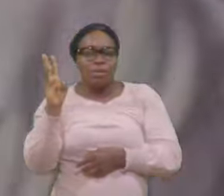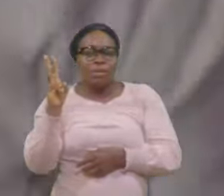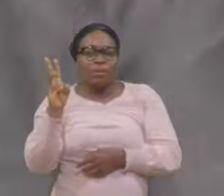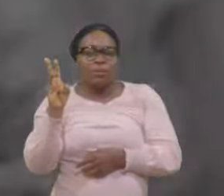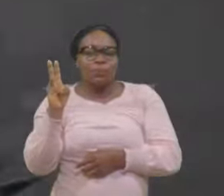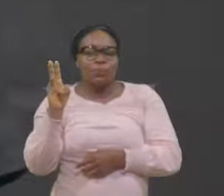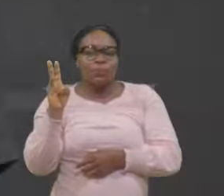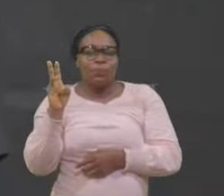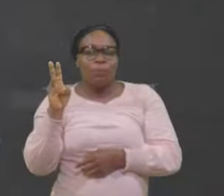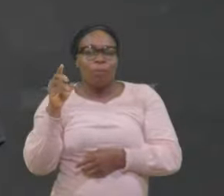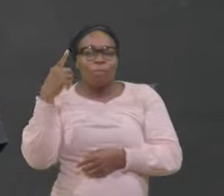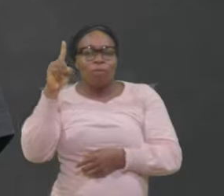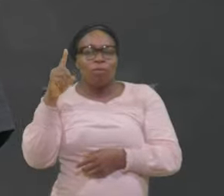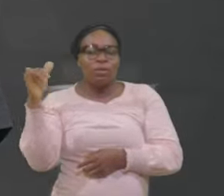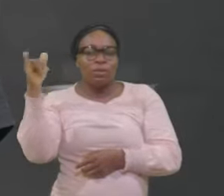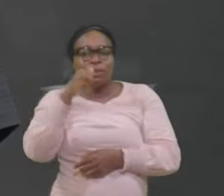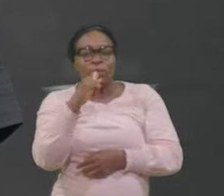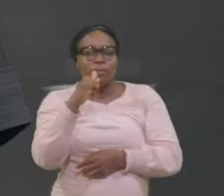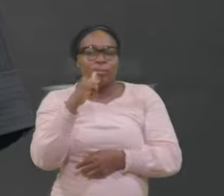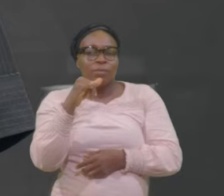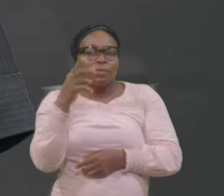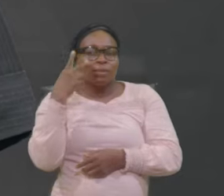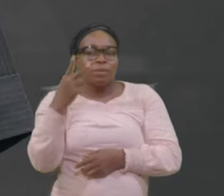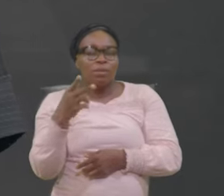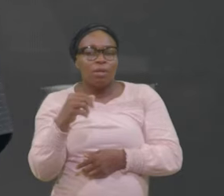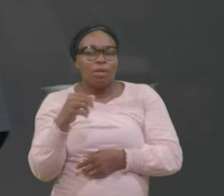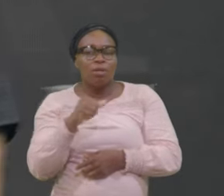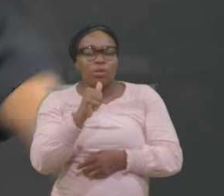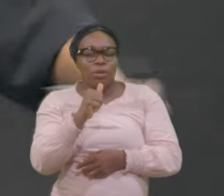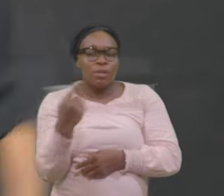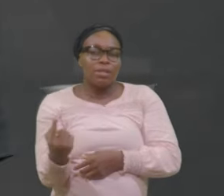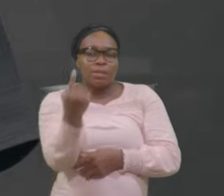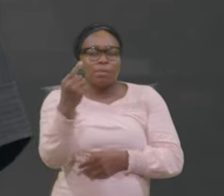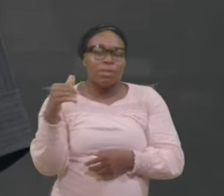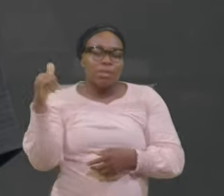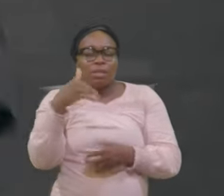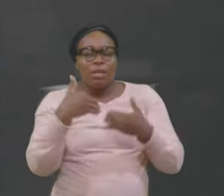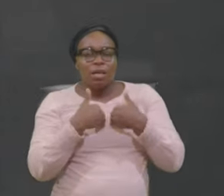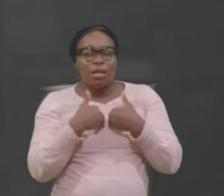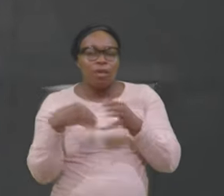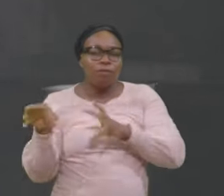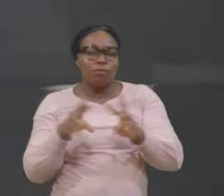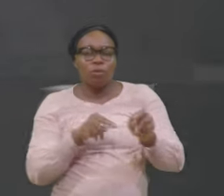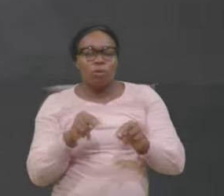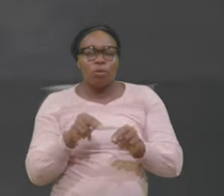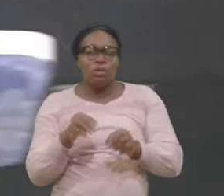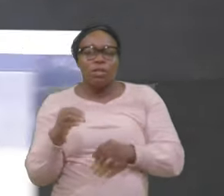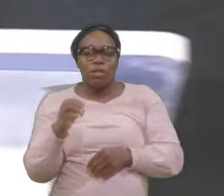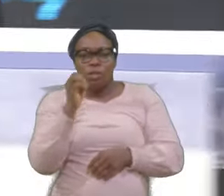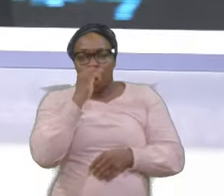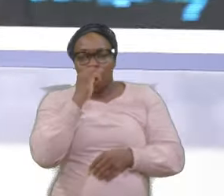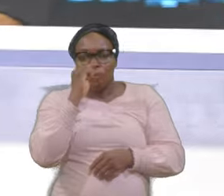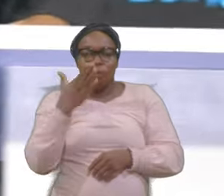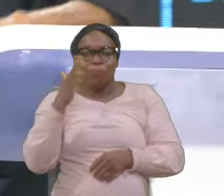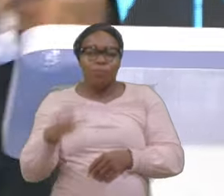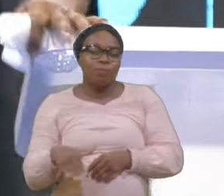Except They have Done Mischief That's the Restlessness They say I